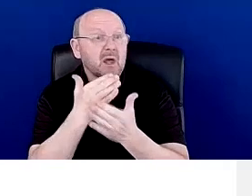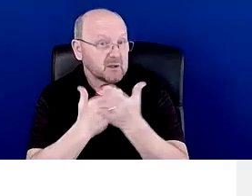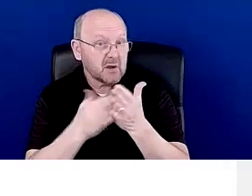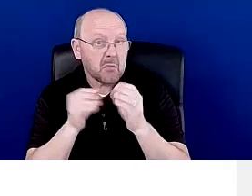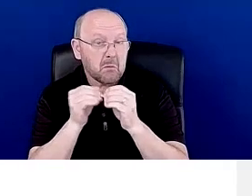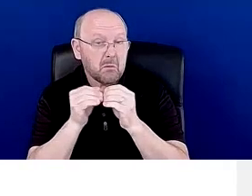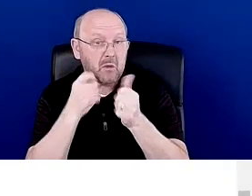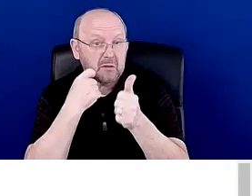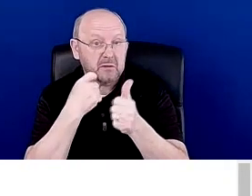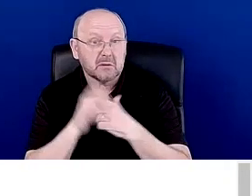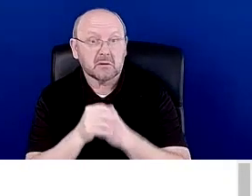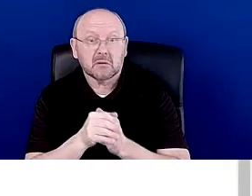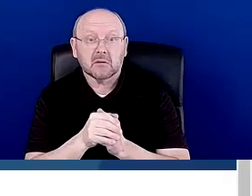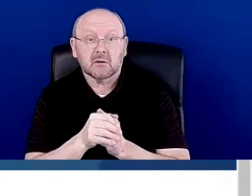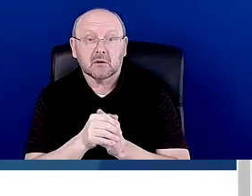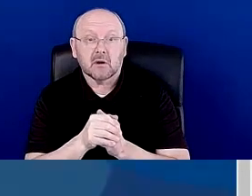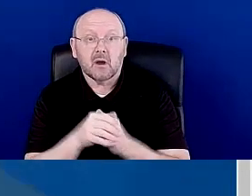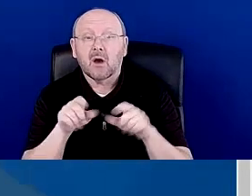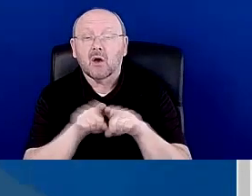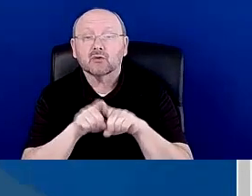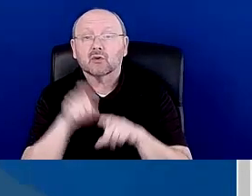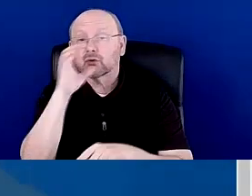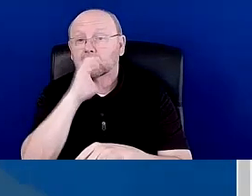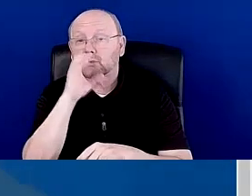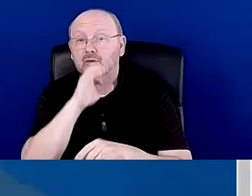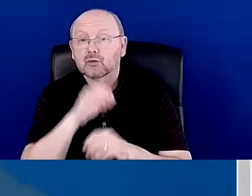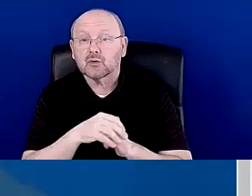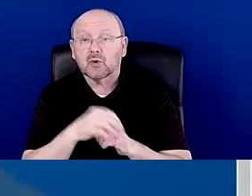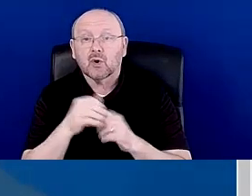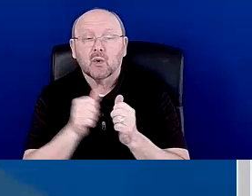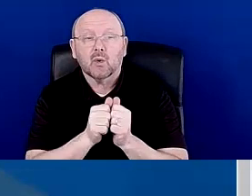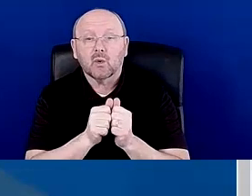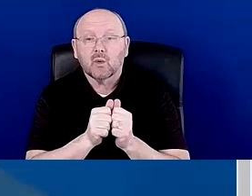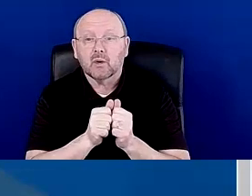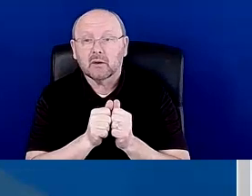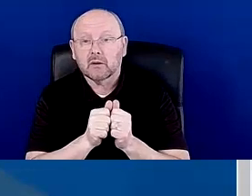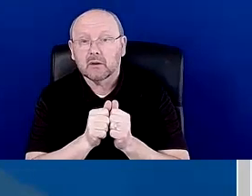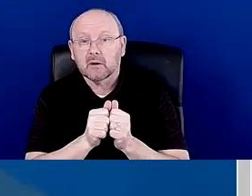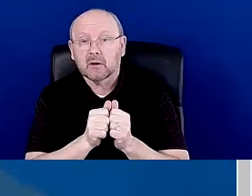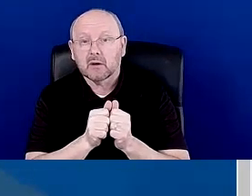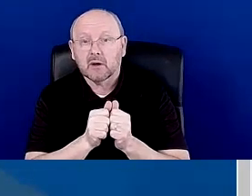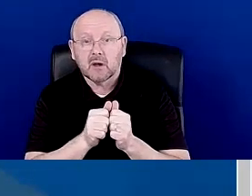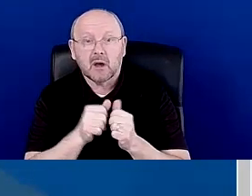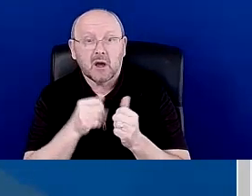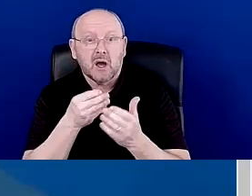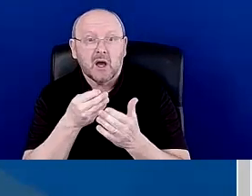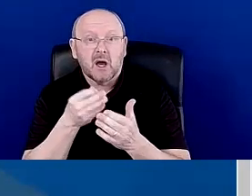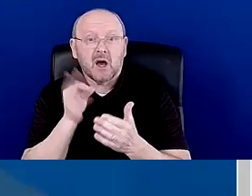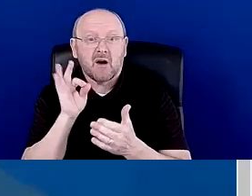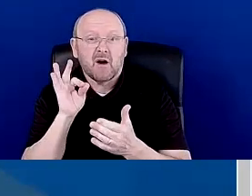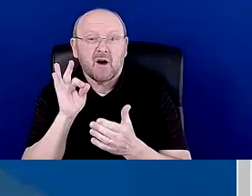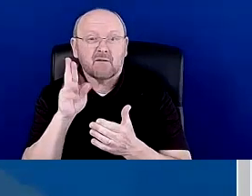um, and we can also search by, um, funded, um, projects through the ASCCC.